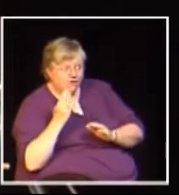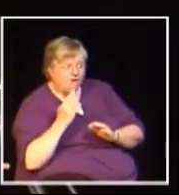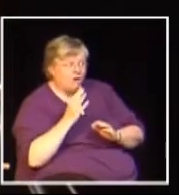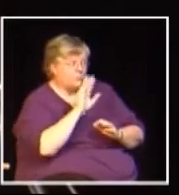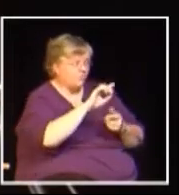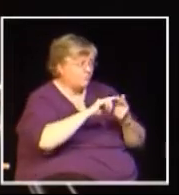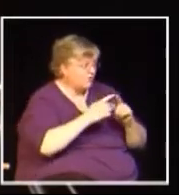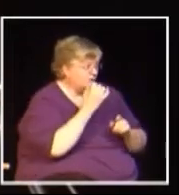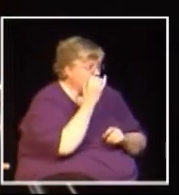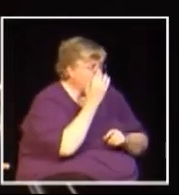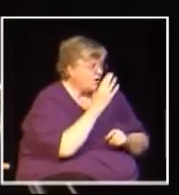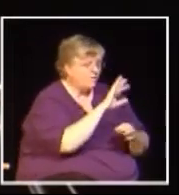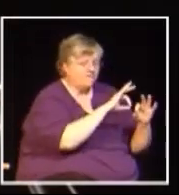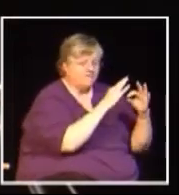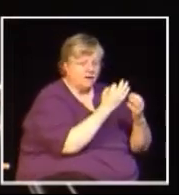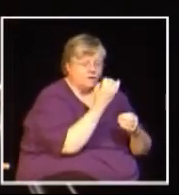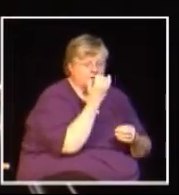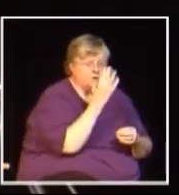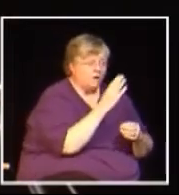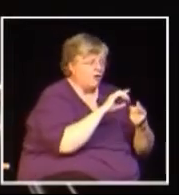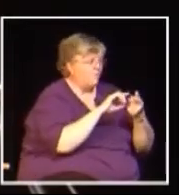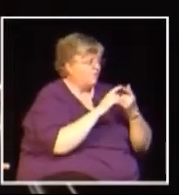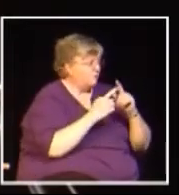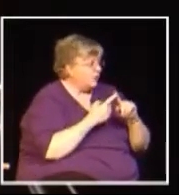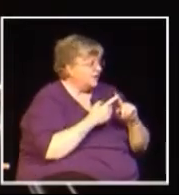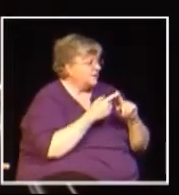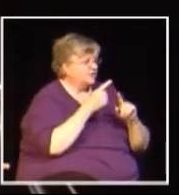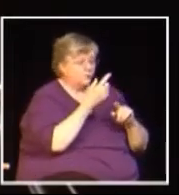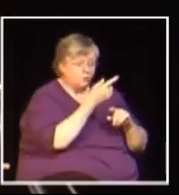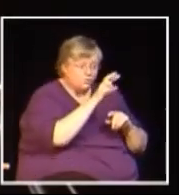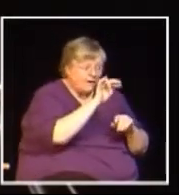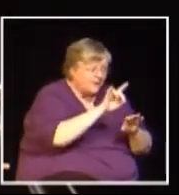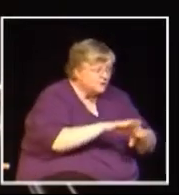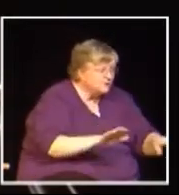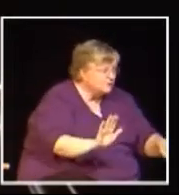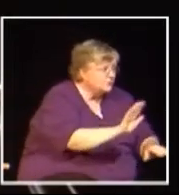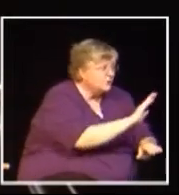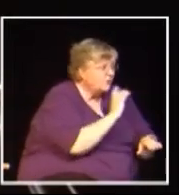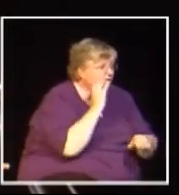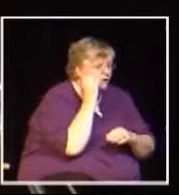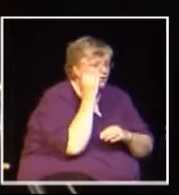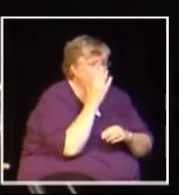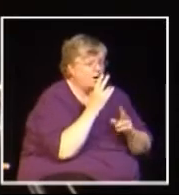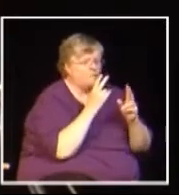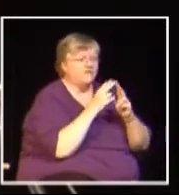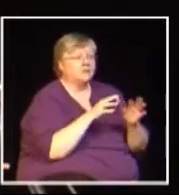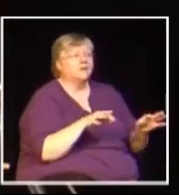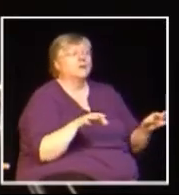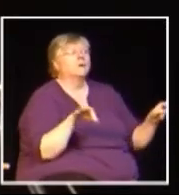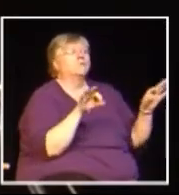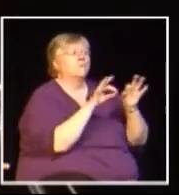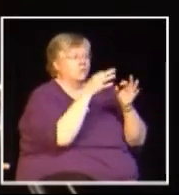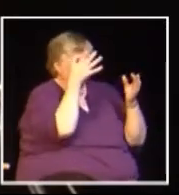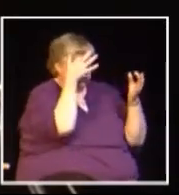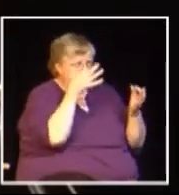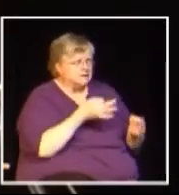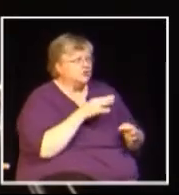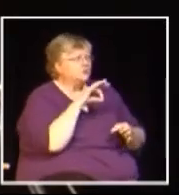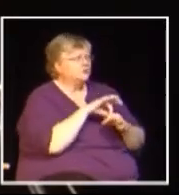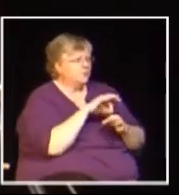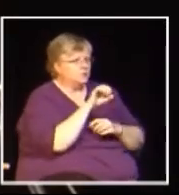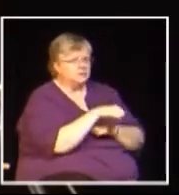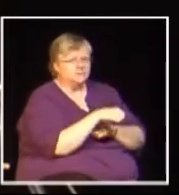your friends, your family, your children, your grandchildren. This is a very important decision. I think it's very important that people become